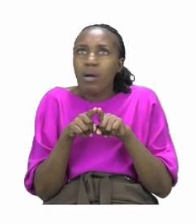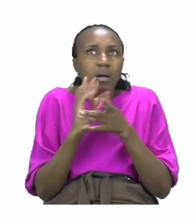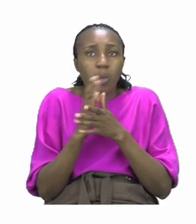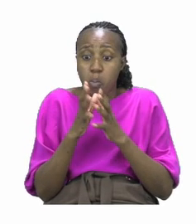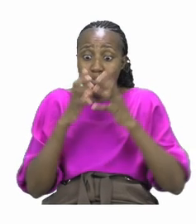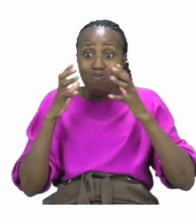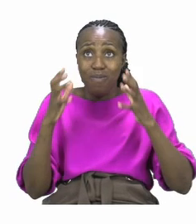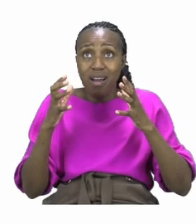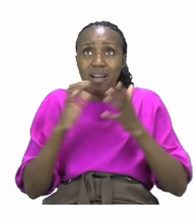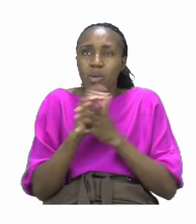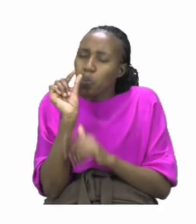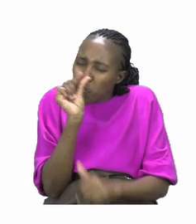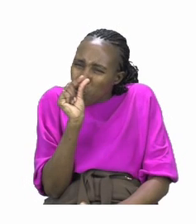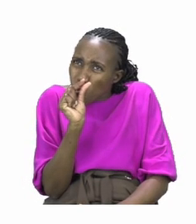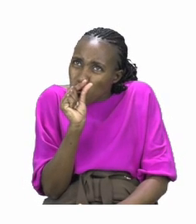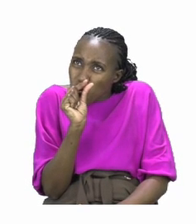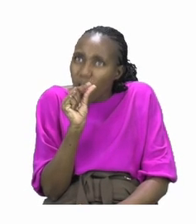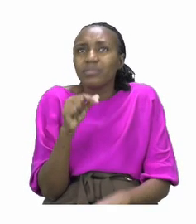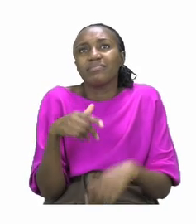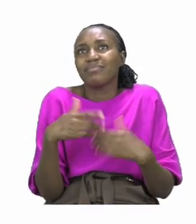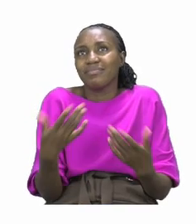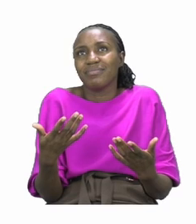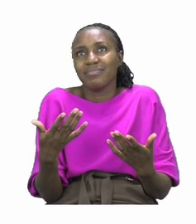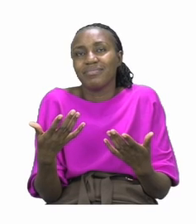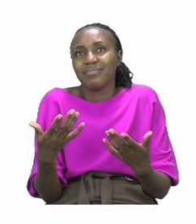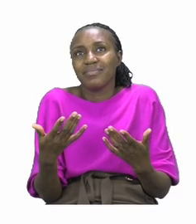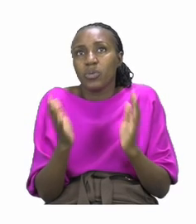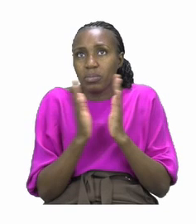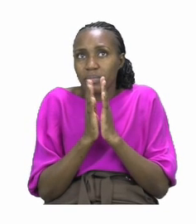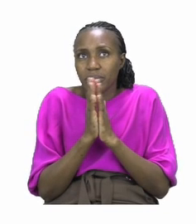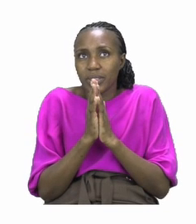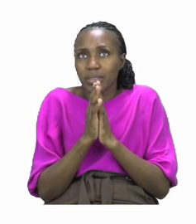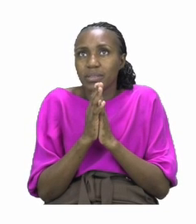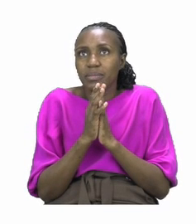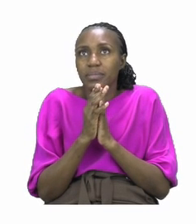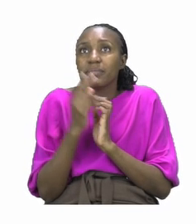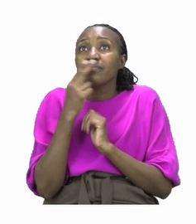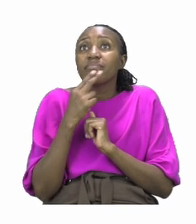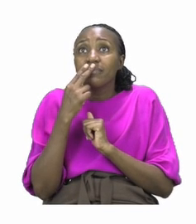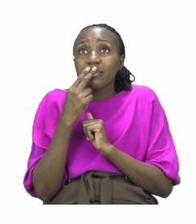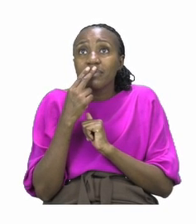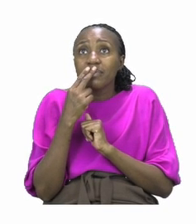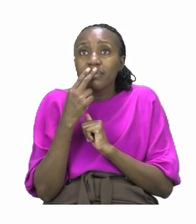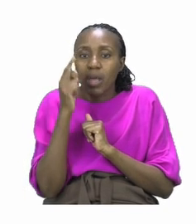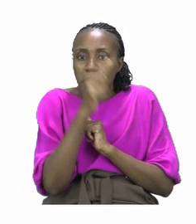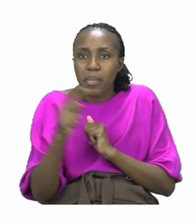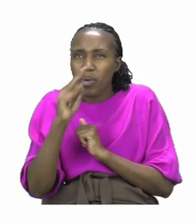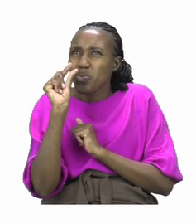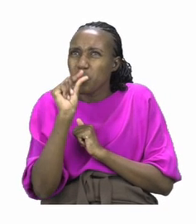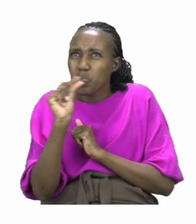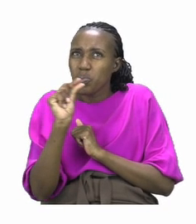and then others are very small. I want you to take your pencil and circle the small ones